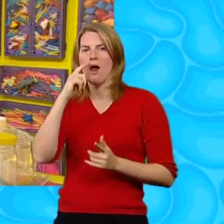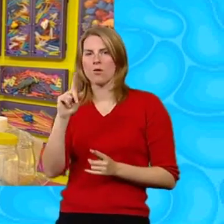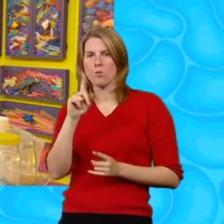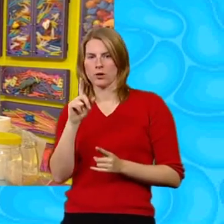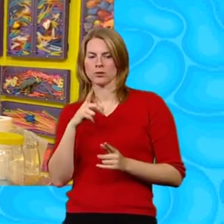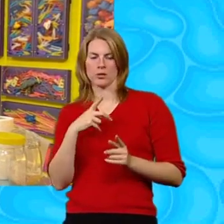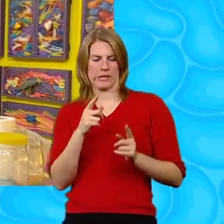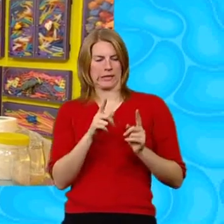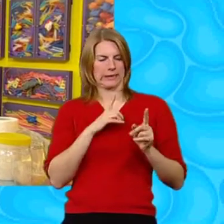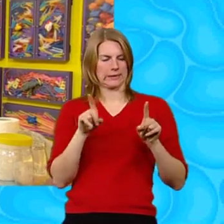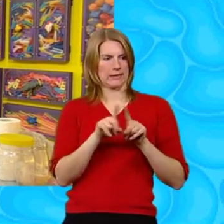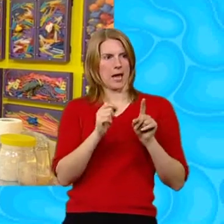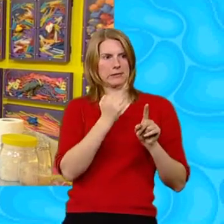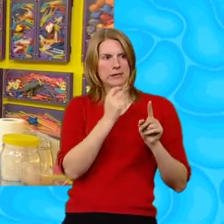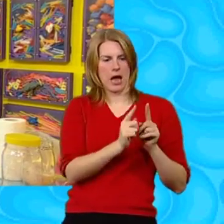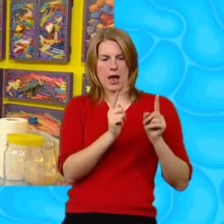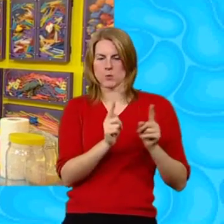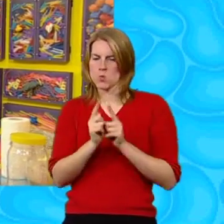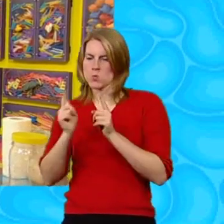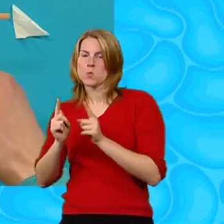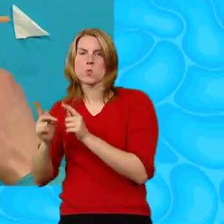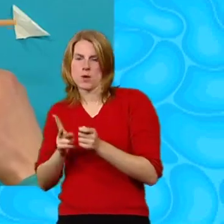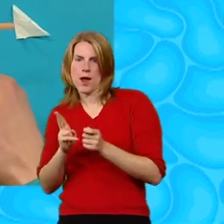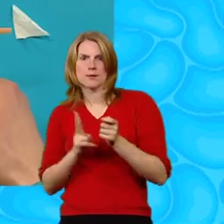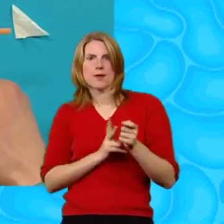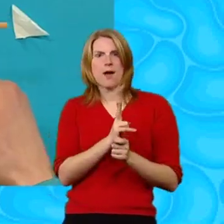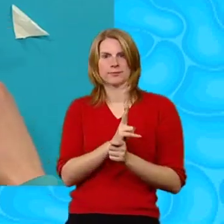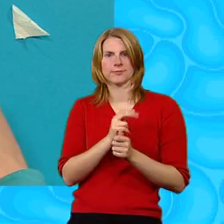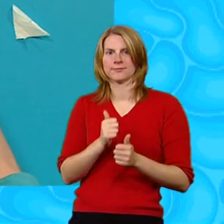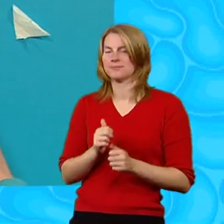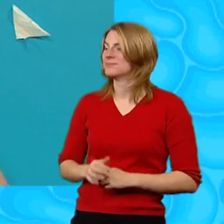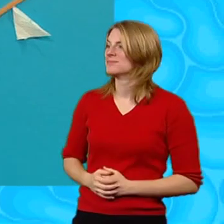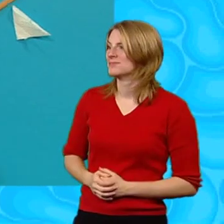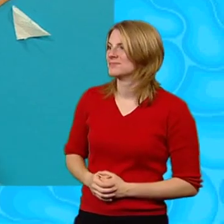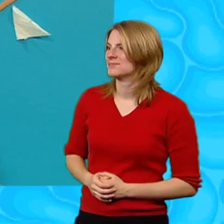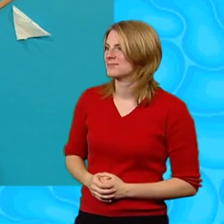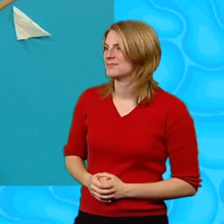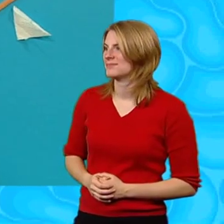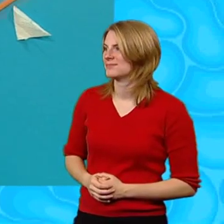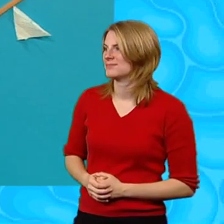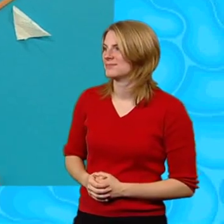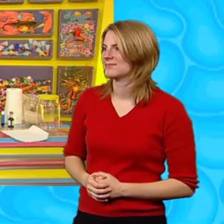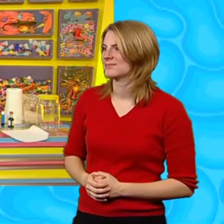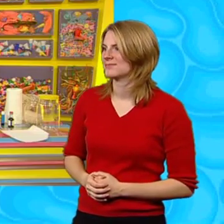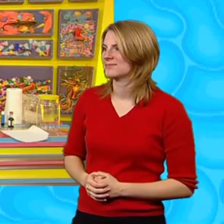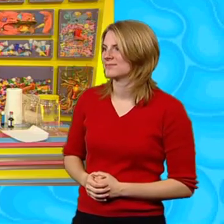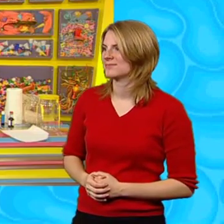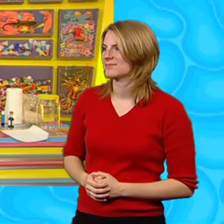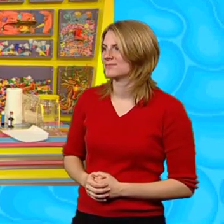Cut two bits off it About the same size Like that And like that